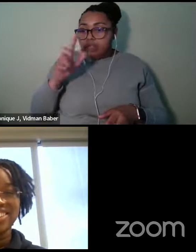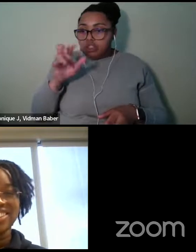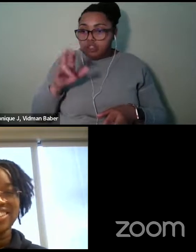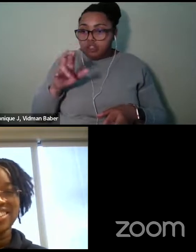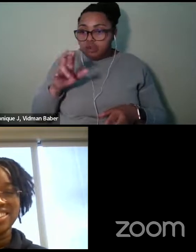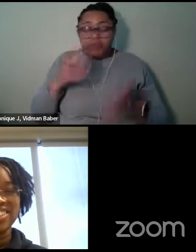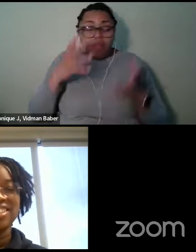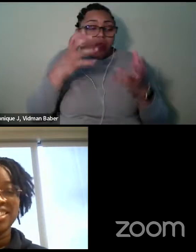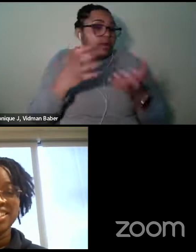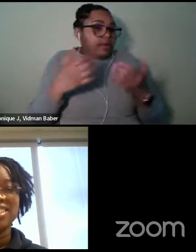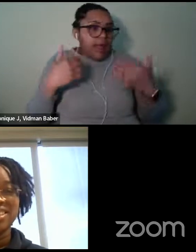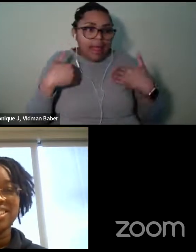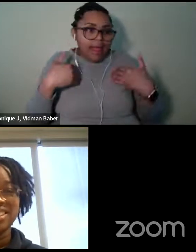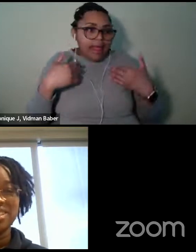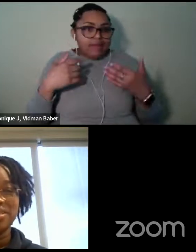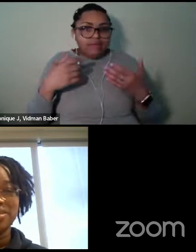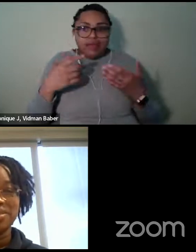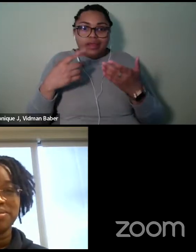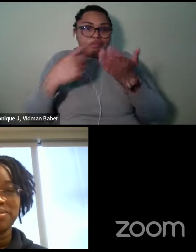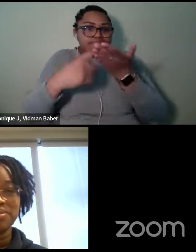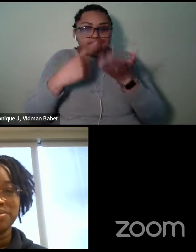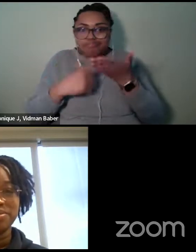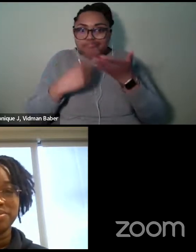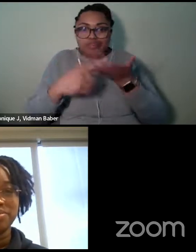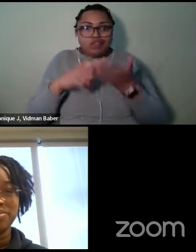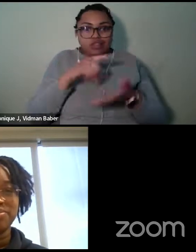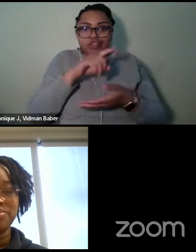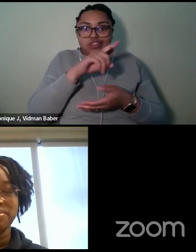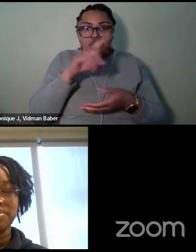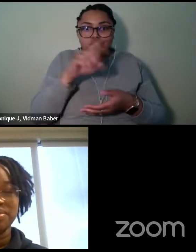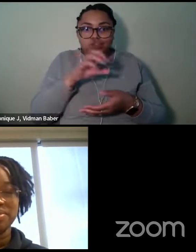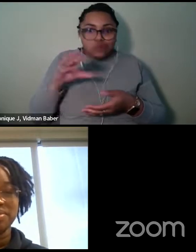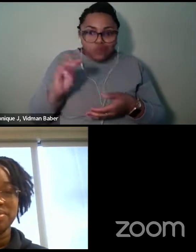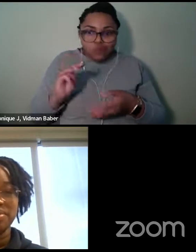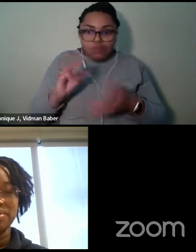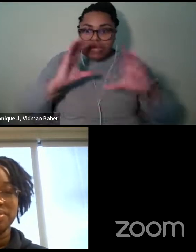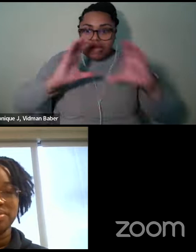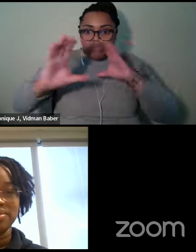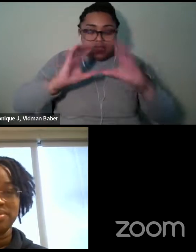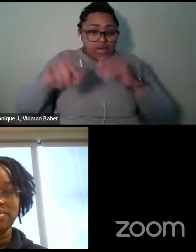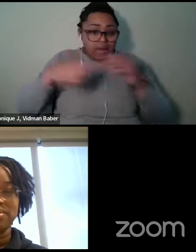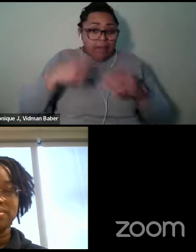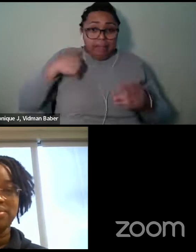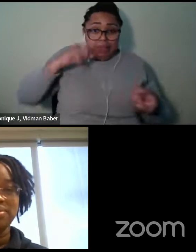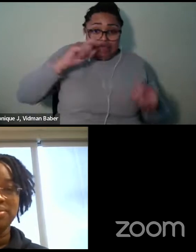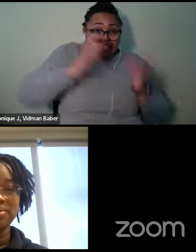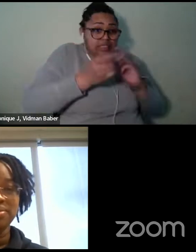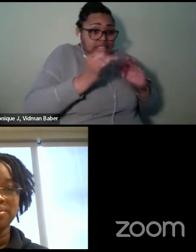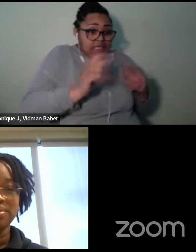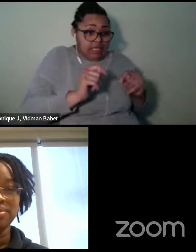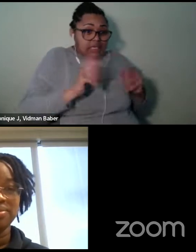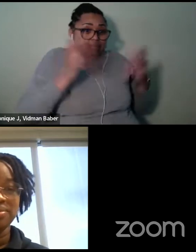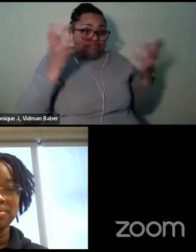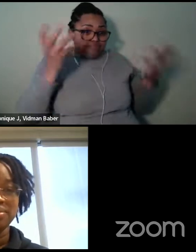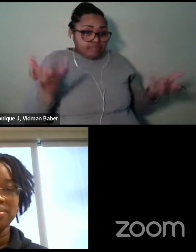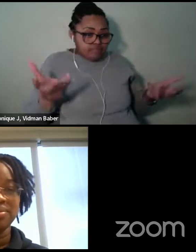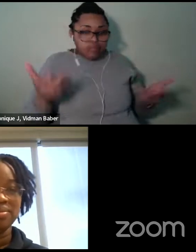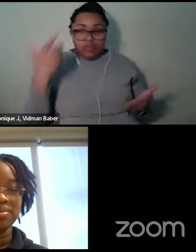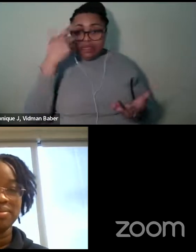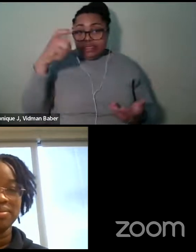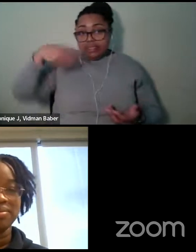down, but over, you know, phone zoom or some kind of conversation about me changing it in that way, because they